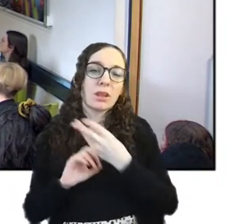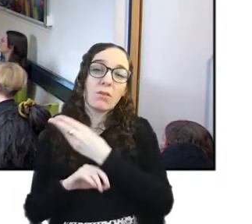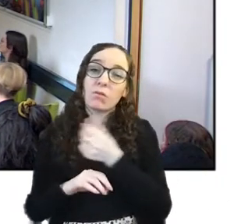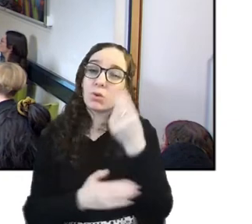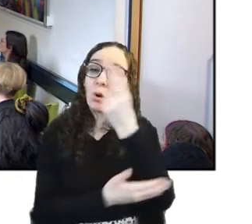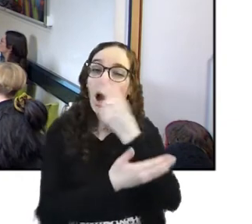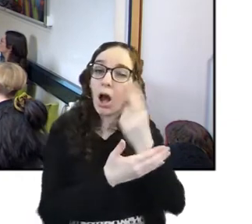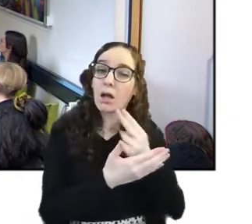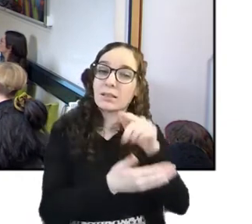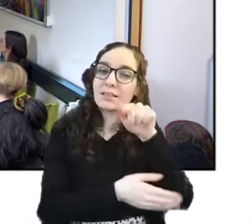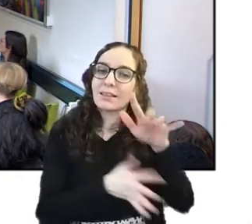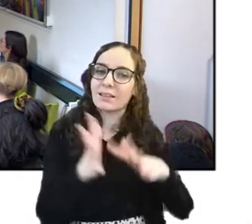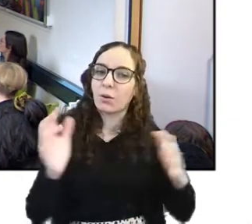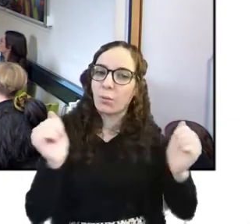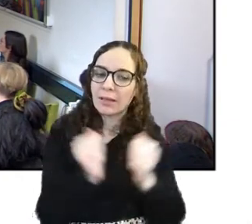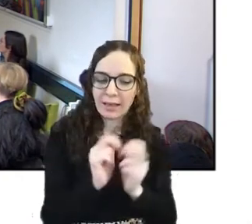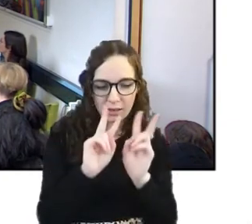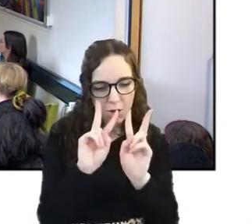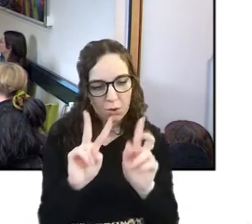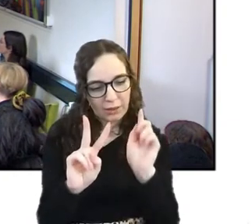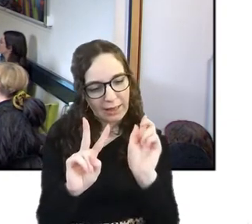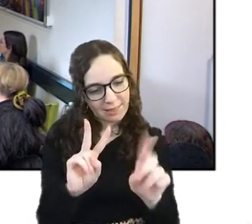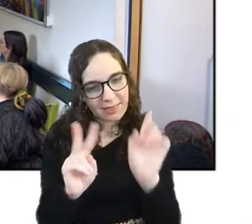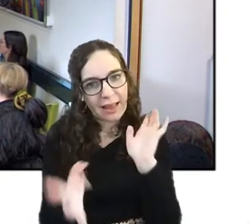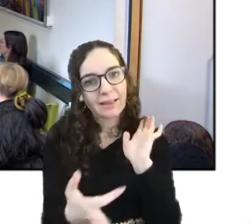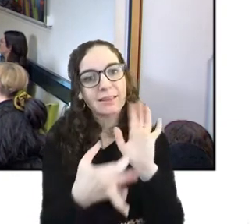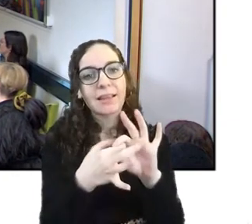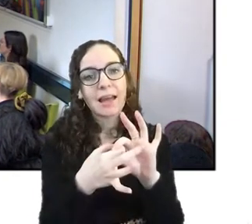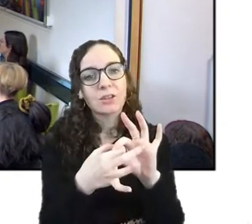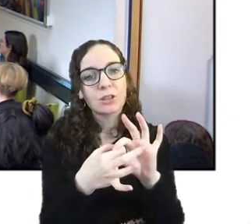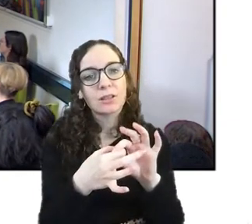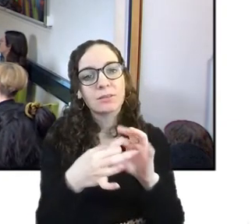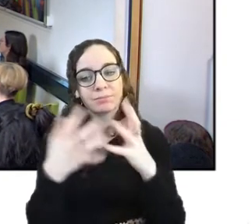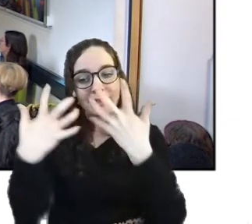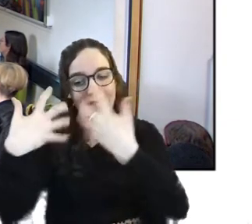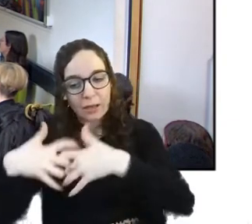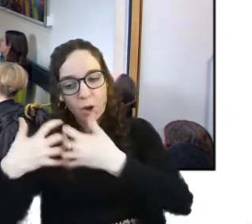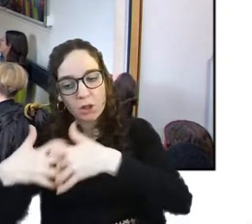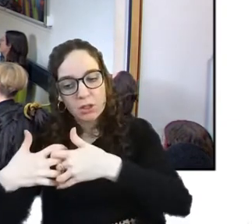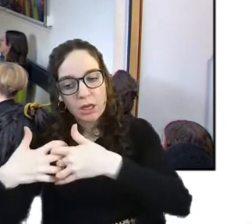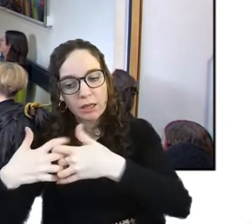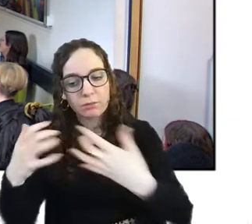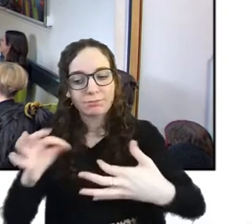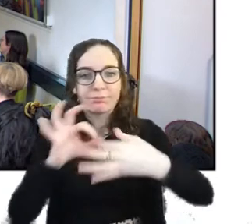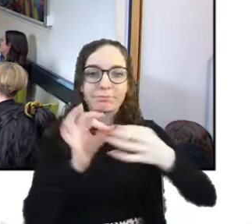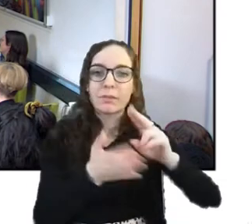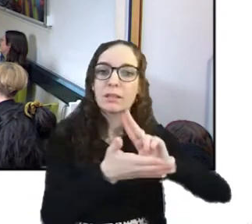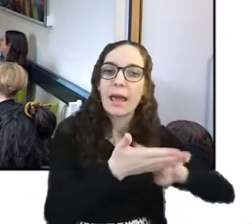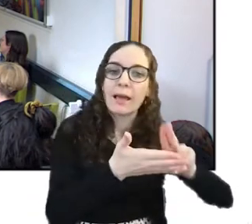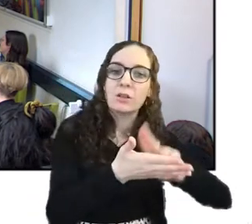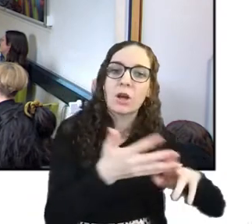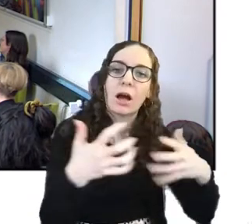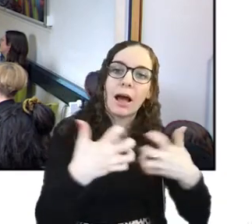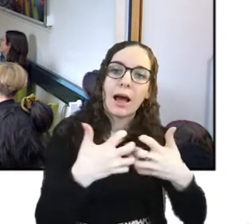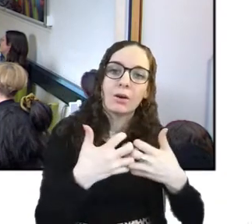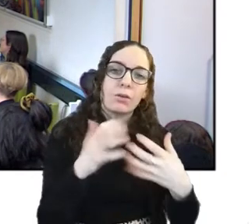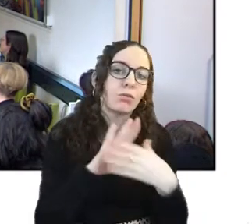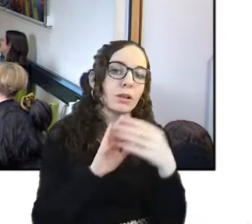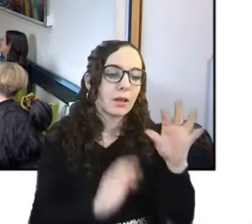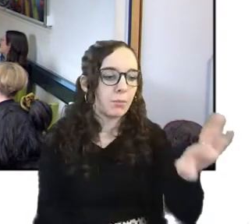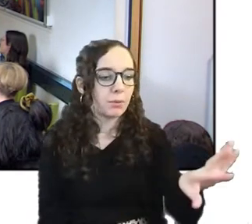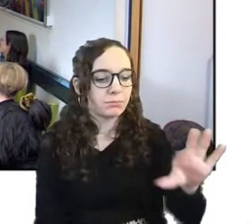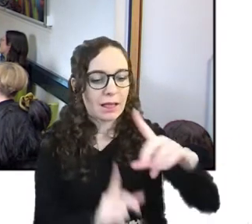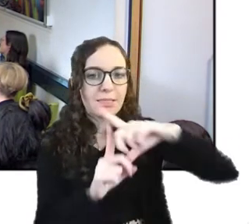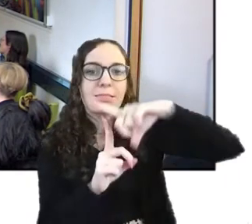that connection and with technology and nature i guess that's like you pick up a leaf and it's quite easy i